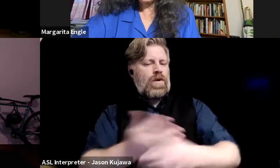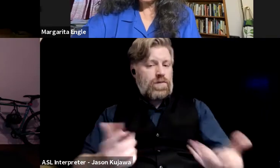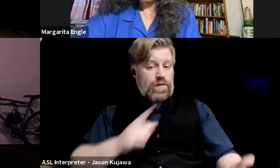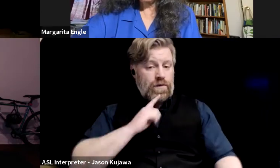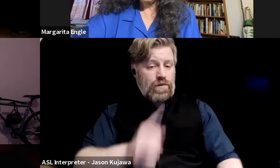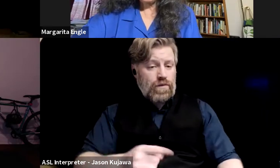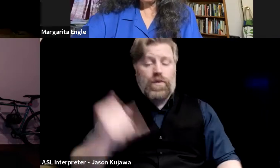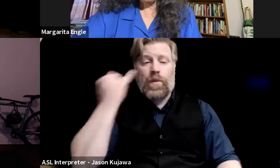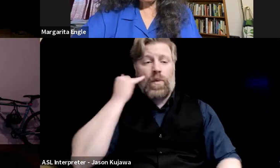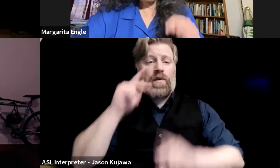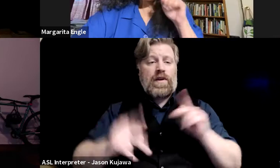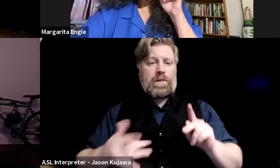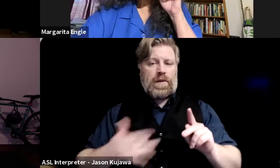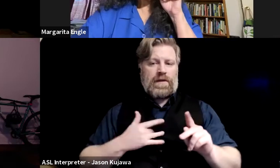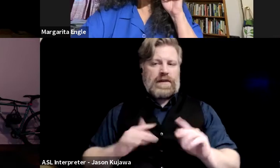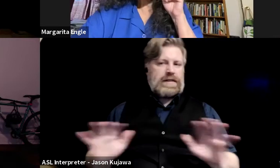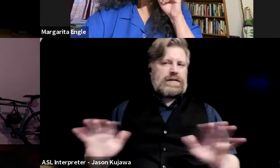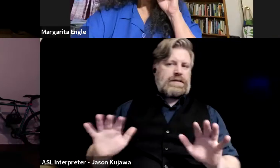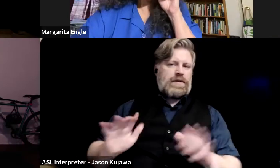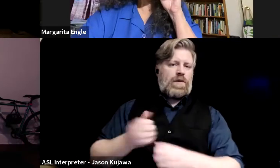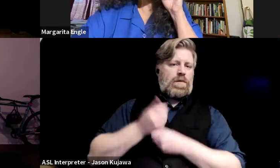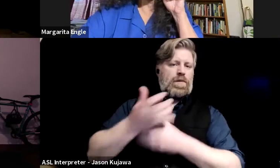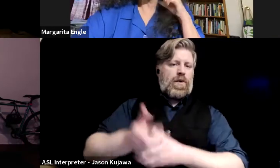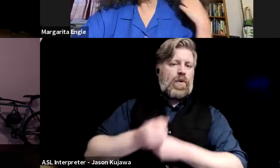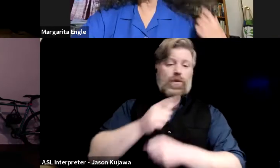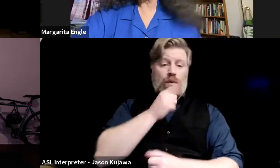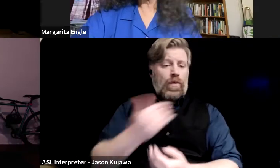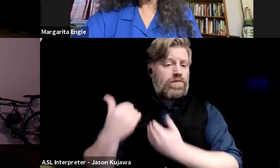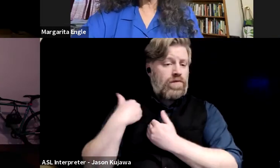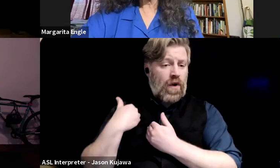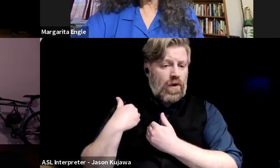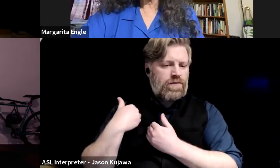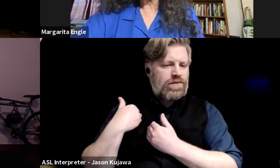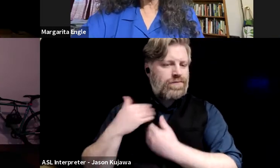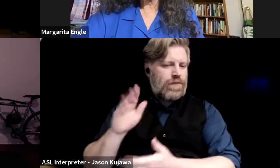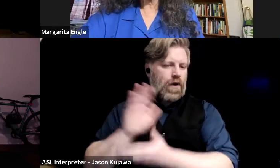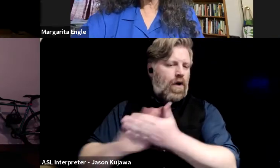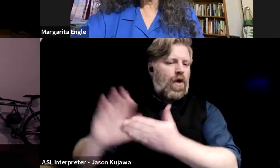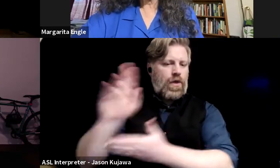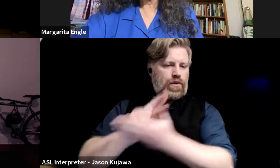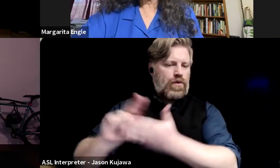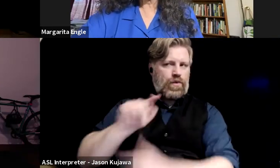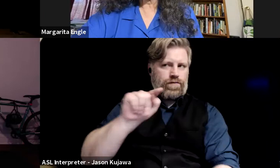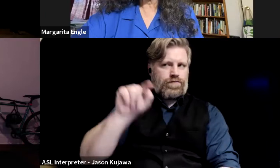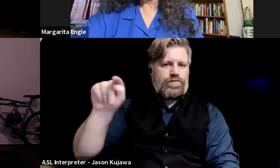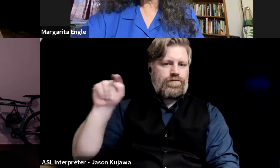fault for that is academia, frankly, and, like, the, the way, you know, we've, mm,